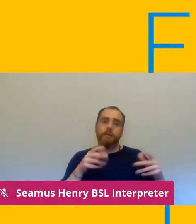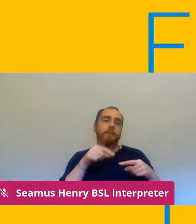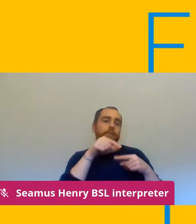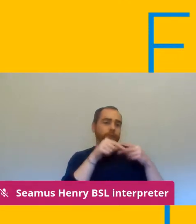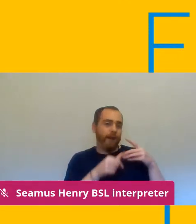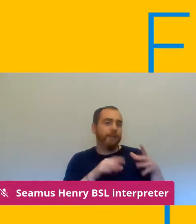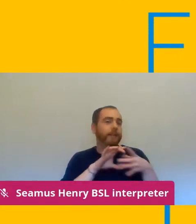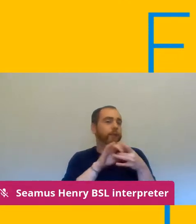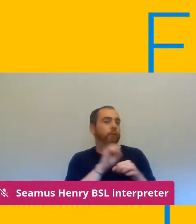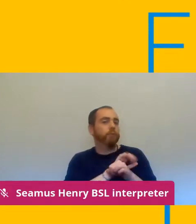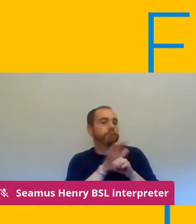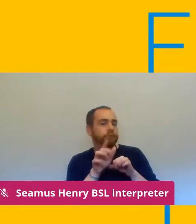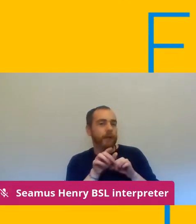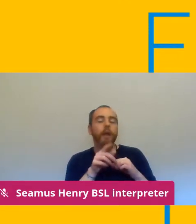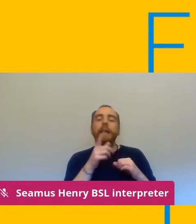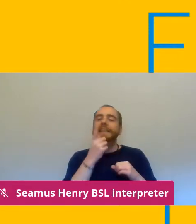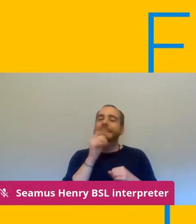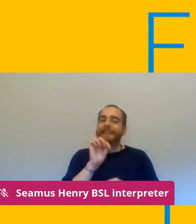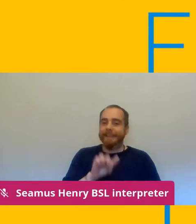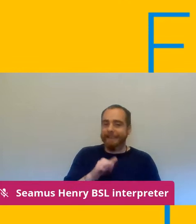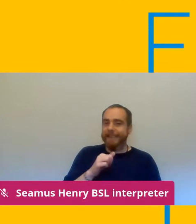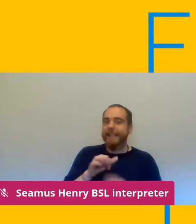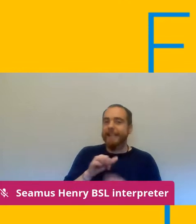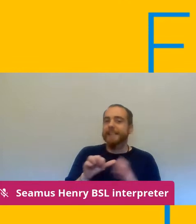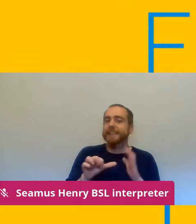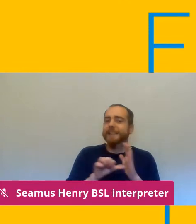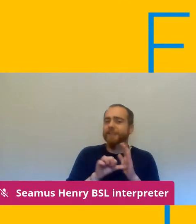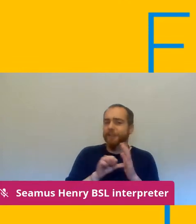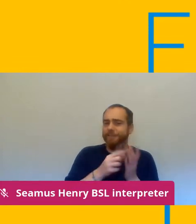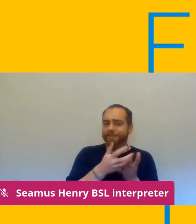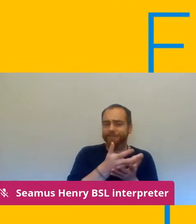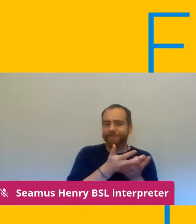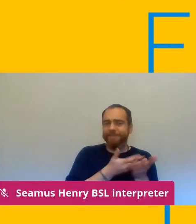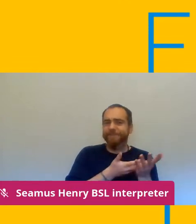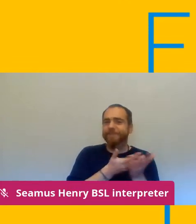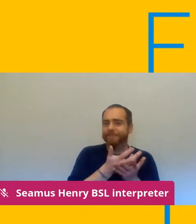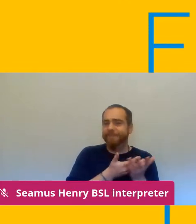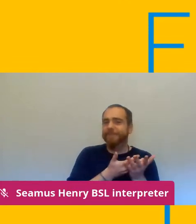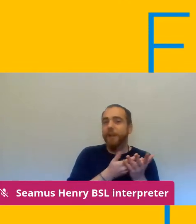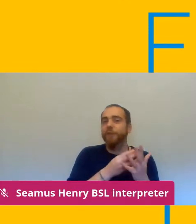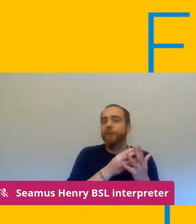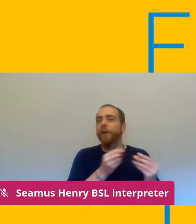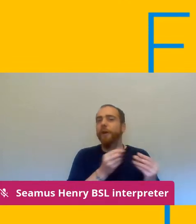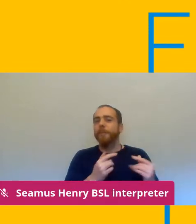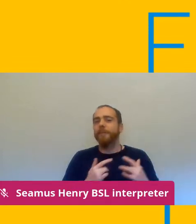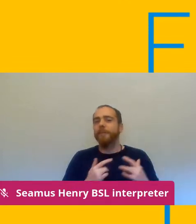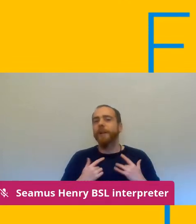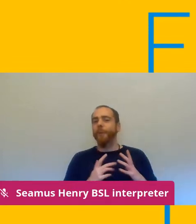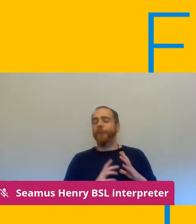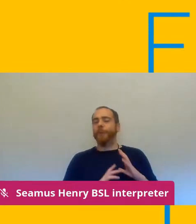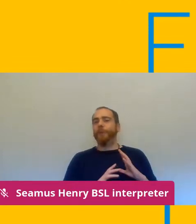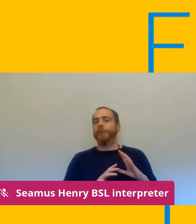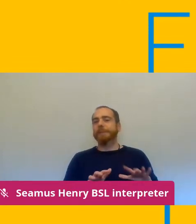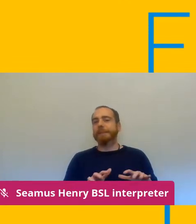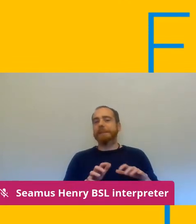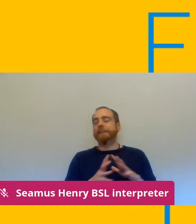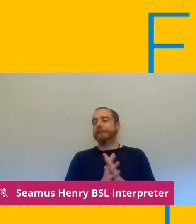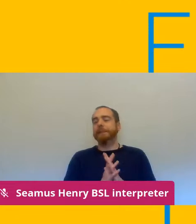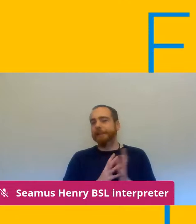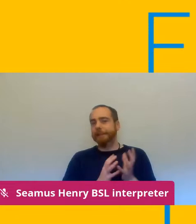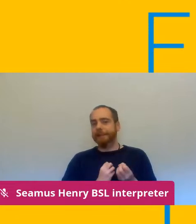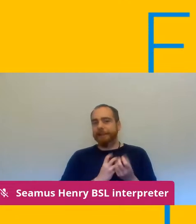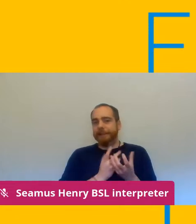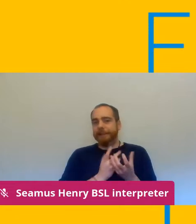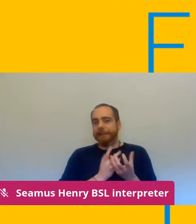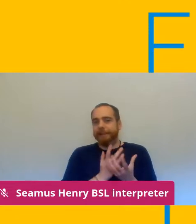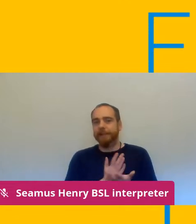can be a difficult conversation to have because a lot of people may feel um not comfortable about talking about their age and and